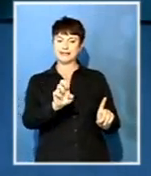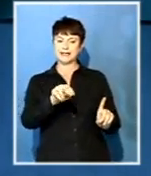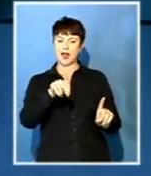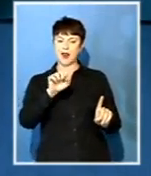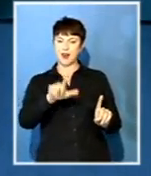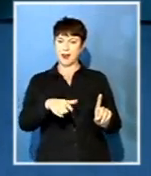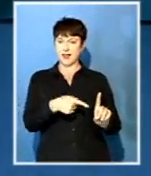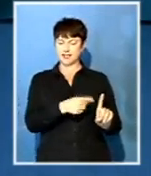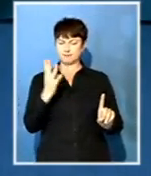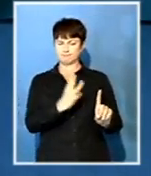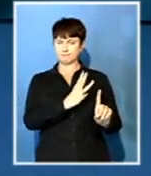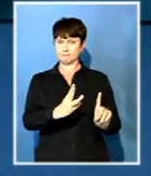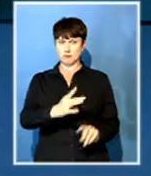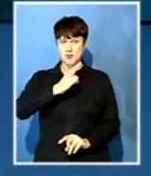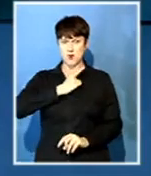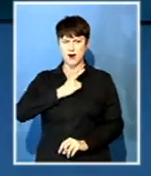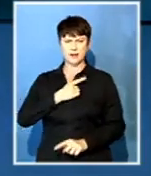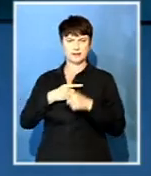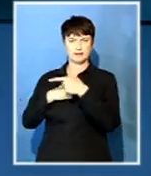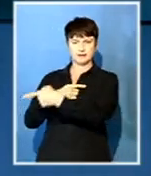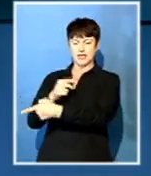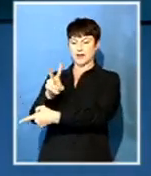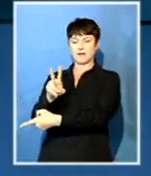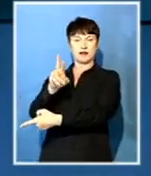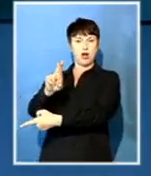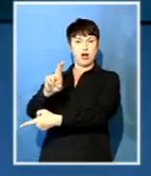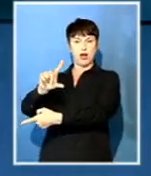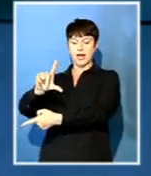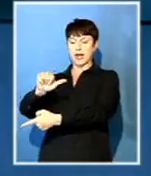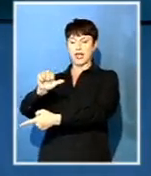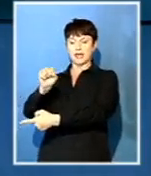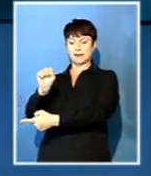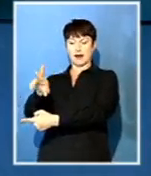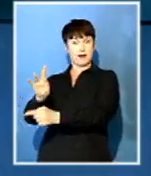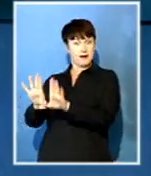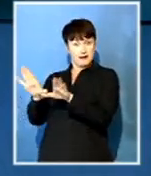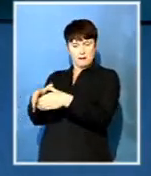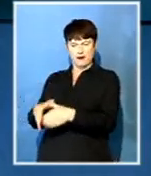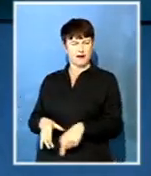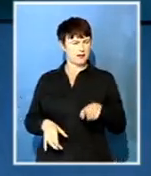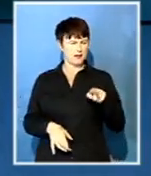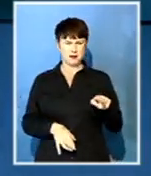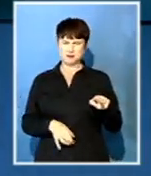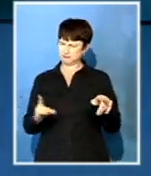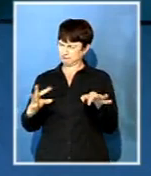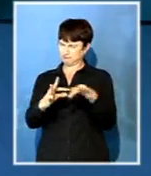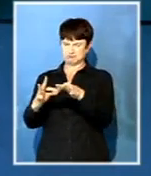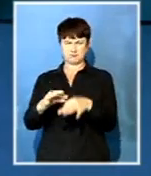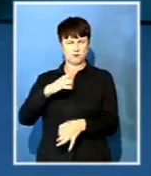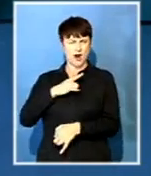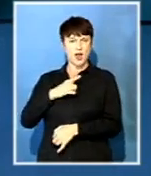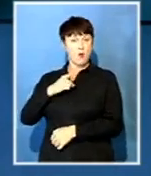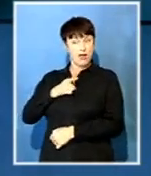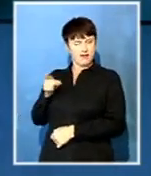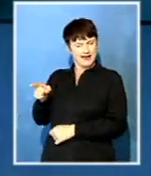today to explain why it entered into an almost half a billion rand deal with VR Laser Company while it was reported to be